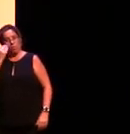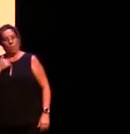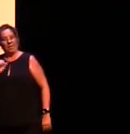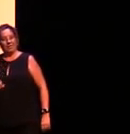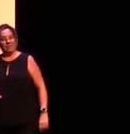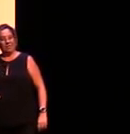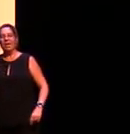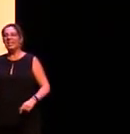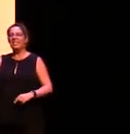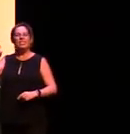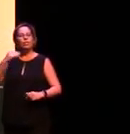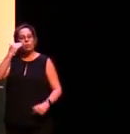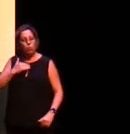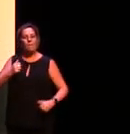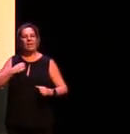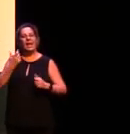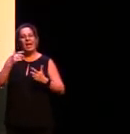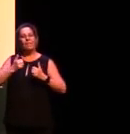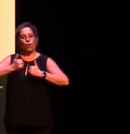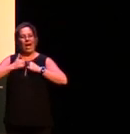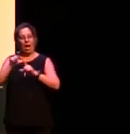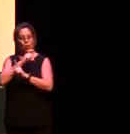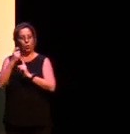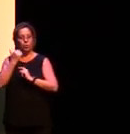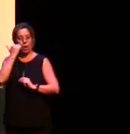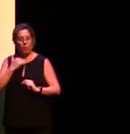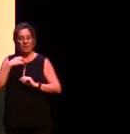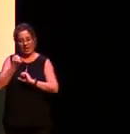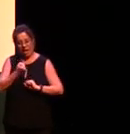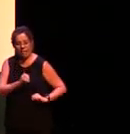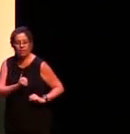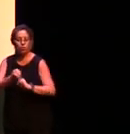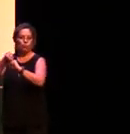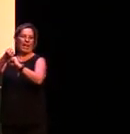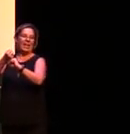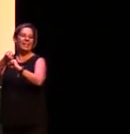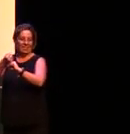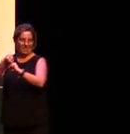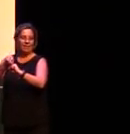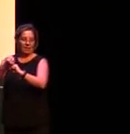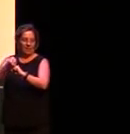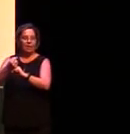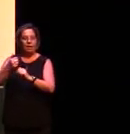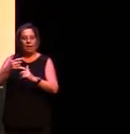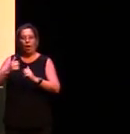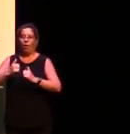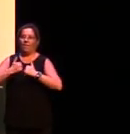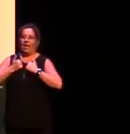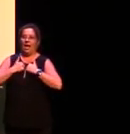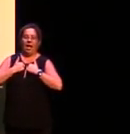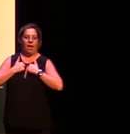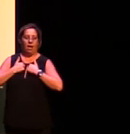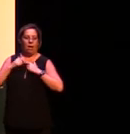and grace the happy we are in our country I'm pleased thank you and welcome to our land and continue what you're doing so